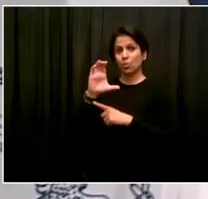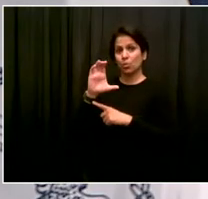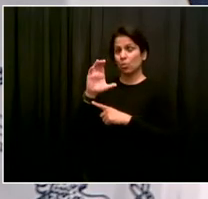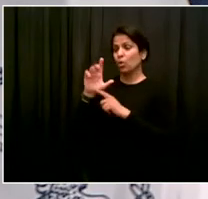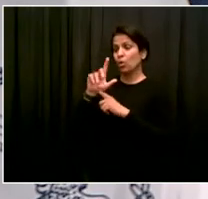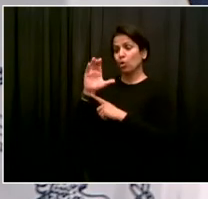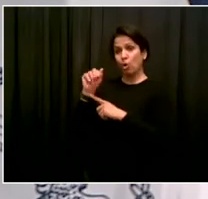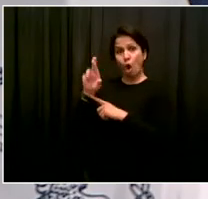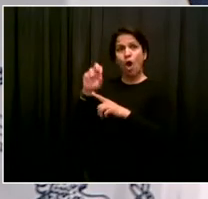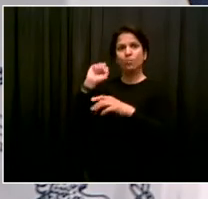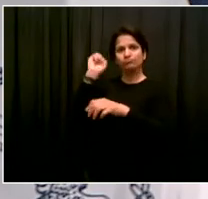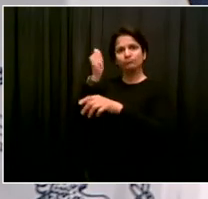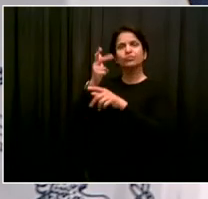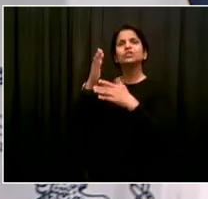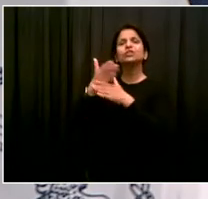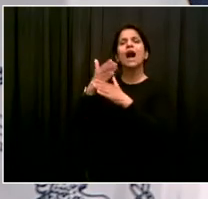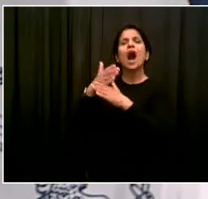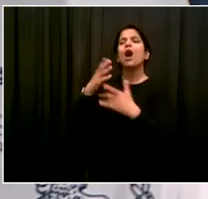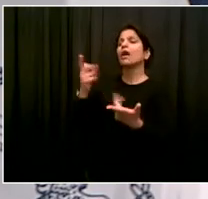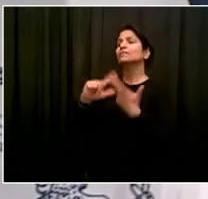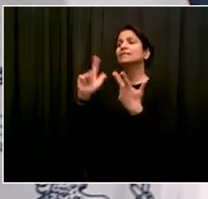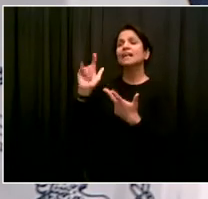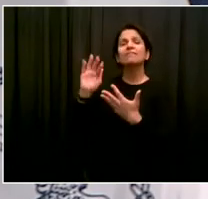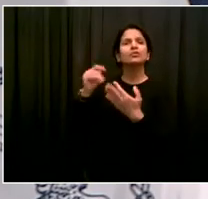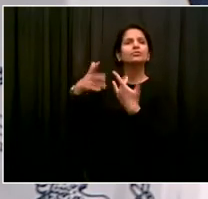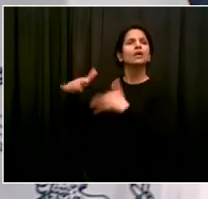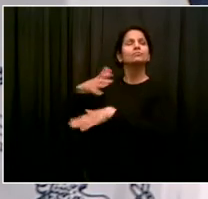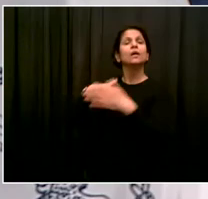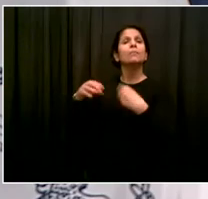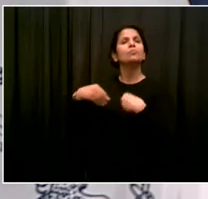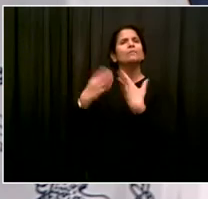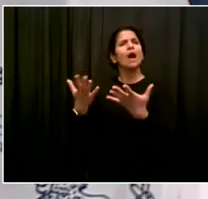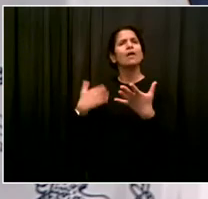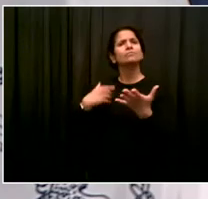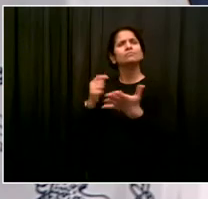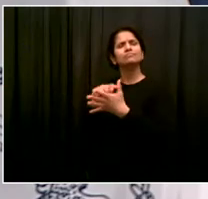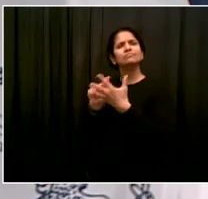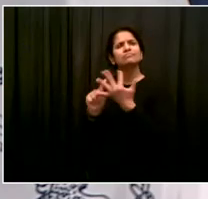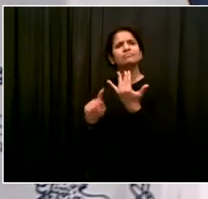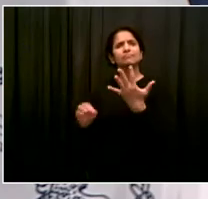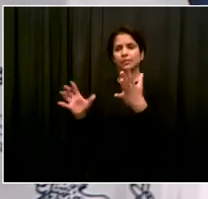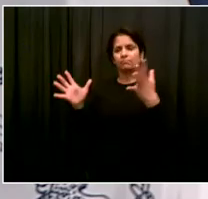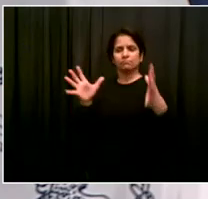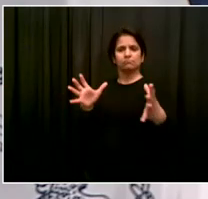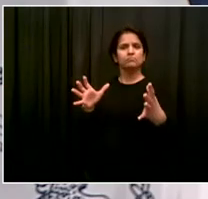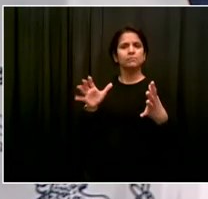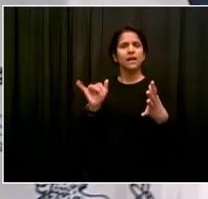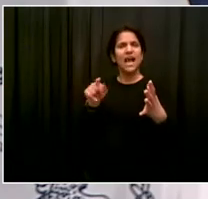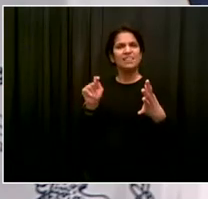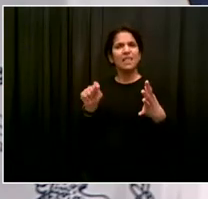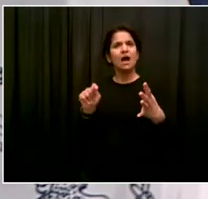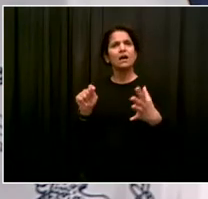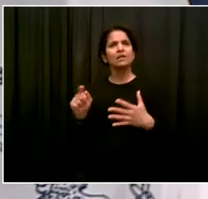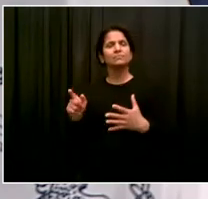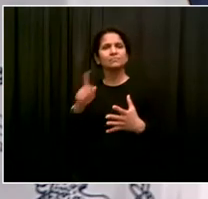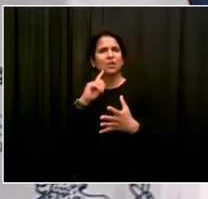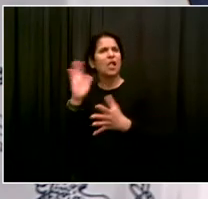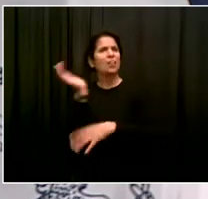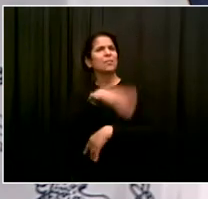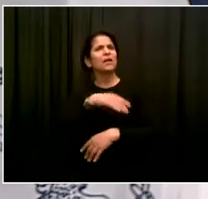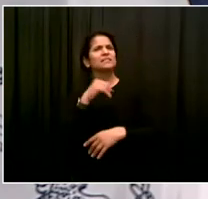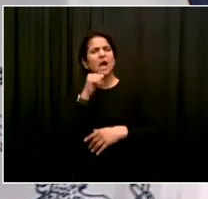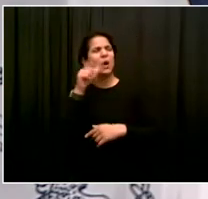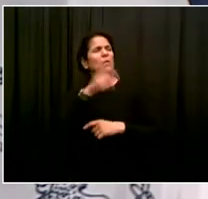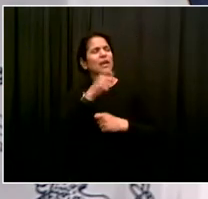so people don't need a vehicle. And then recognizing that vis-a-vis parking, we have asked for